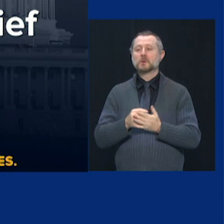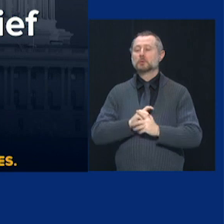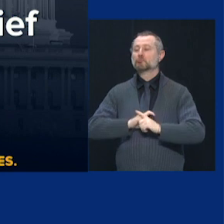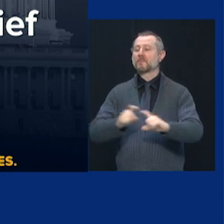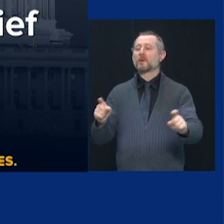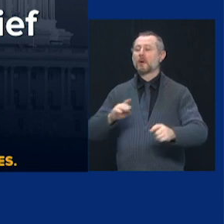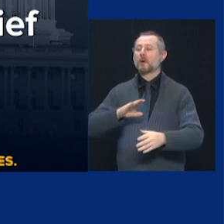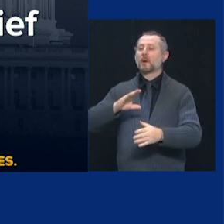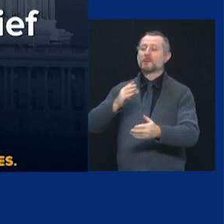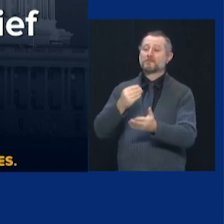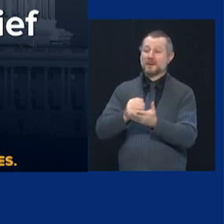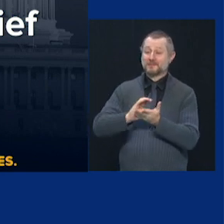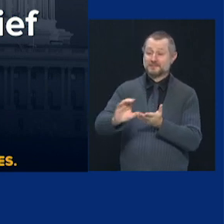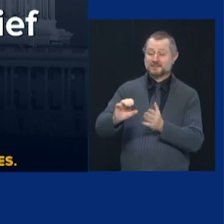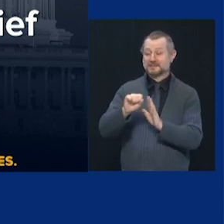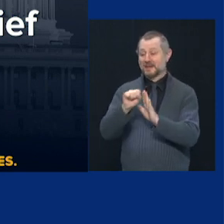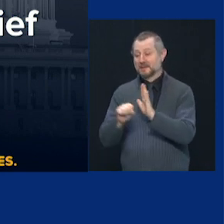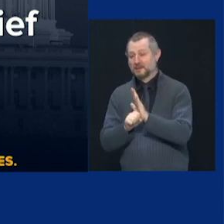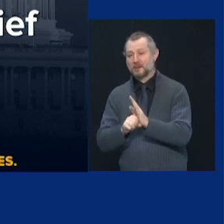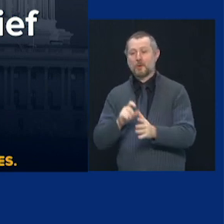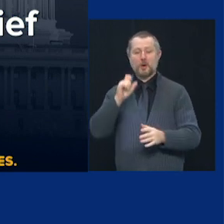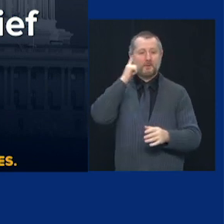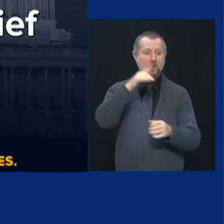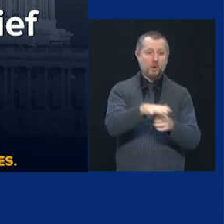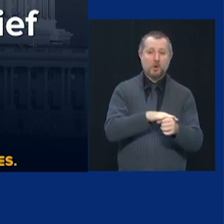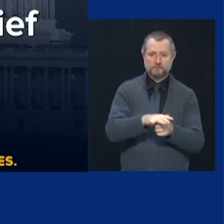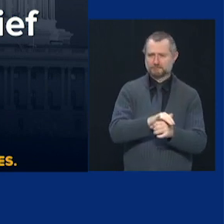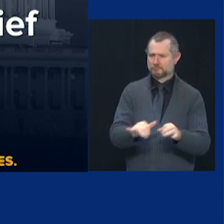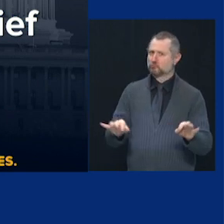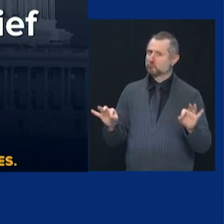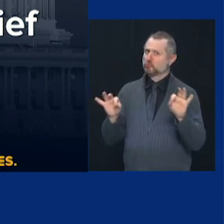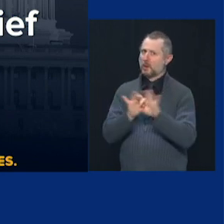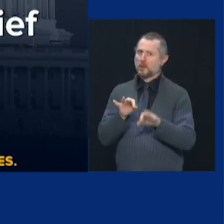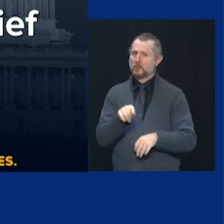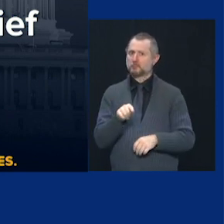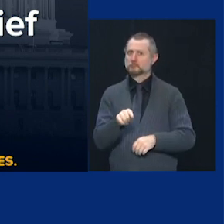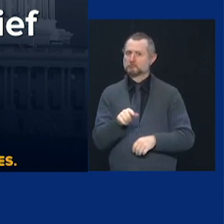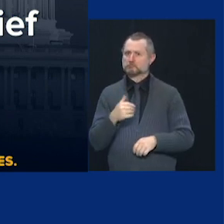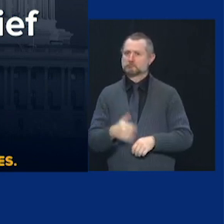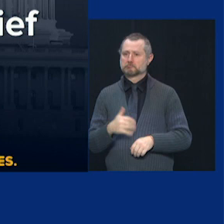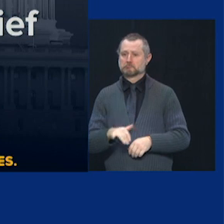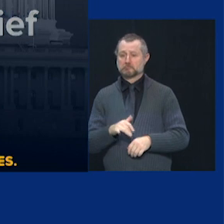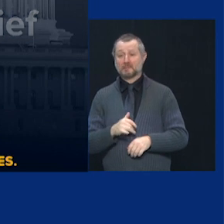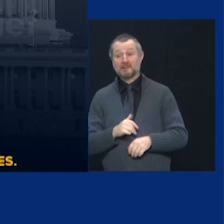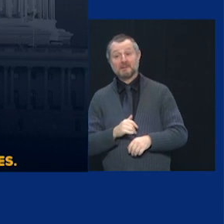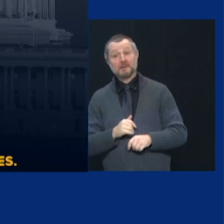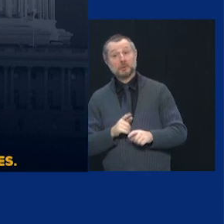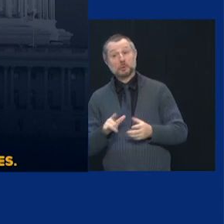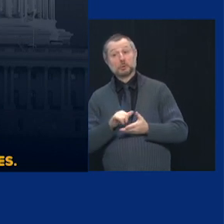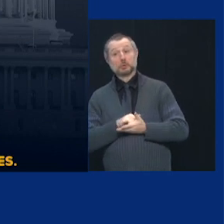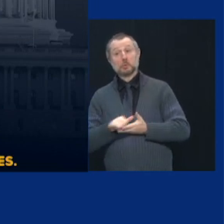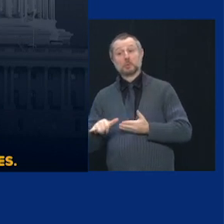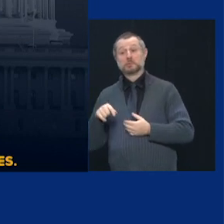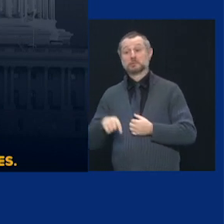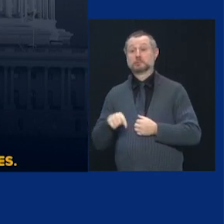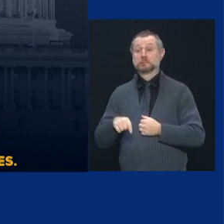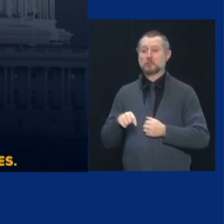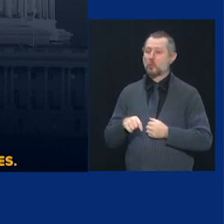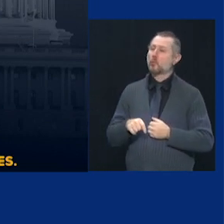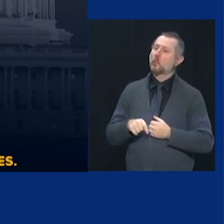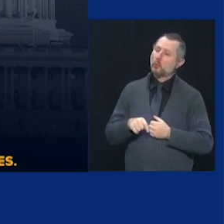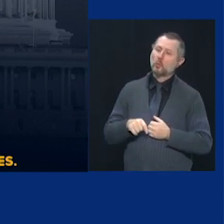And it's probably essential to no state more than the state of New York.